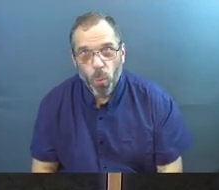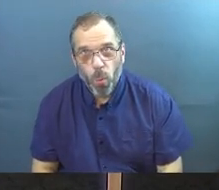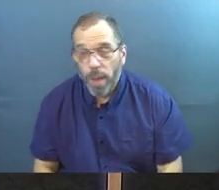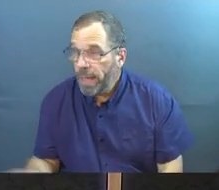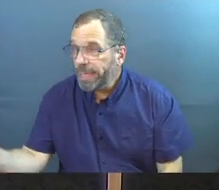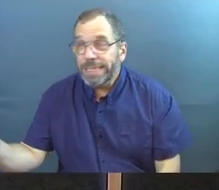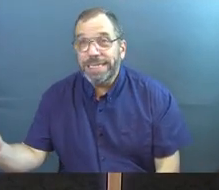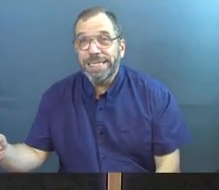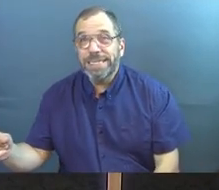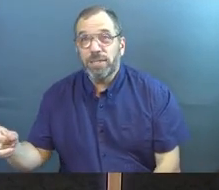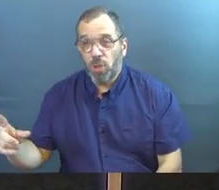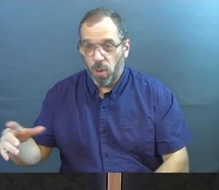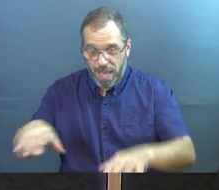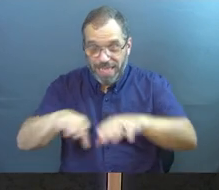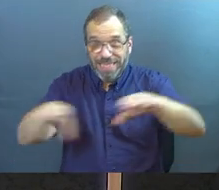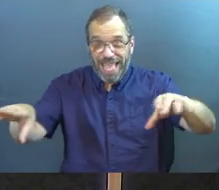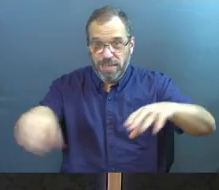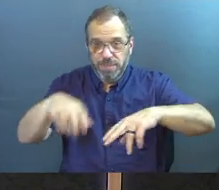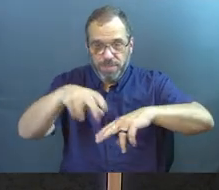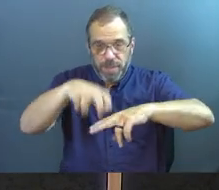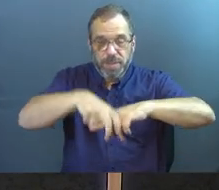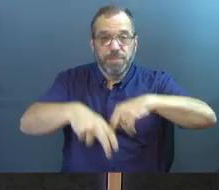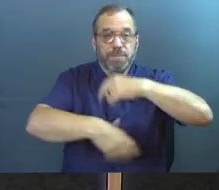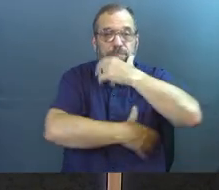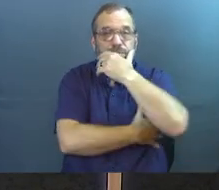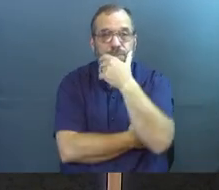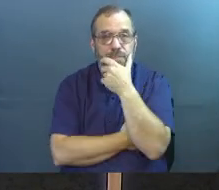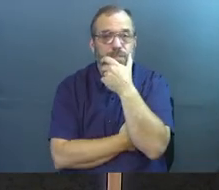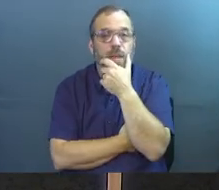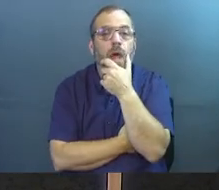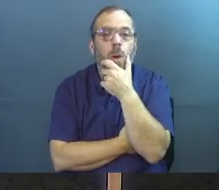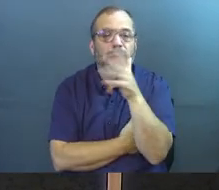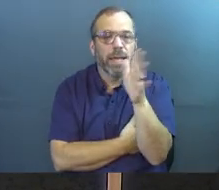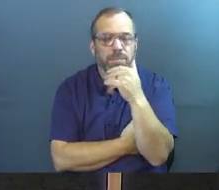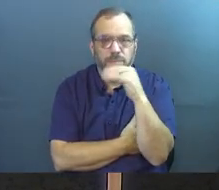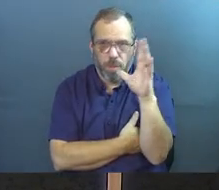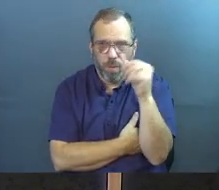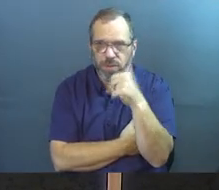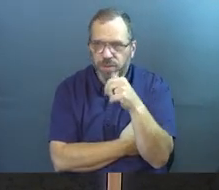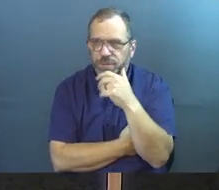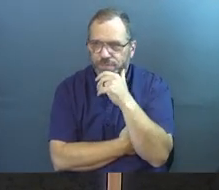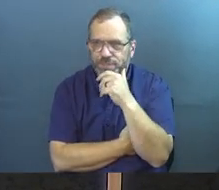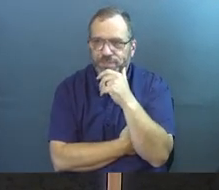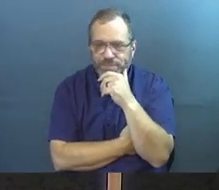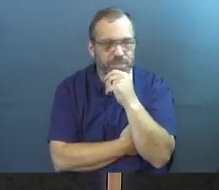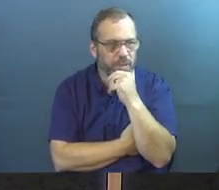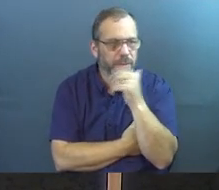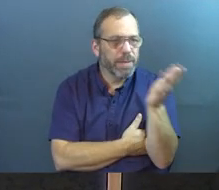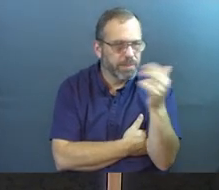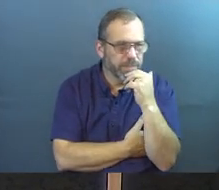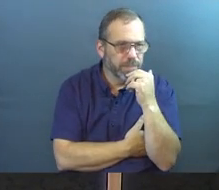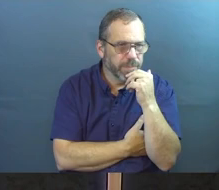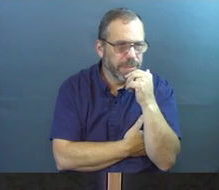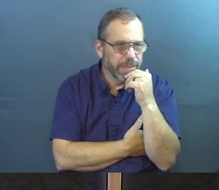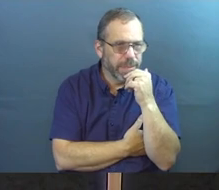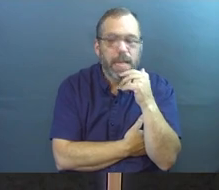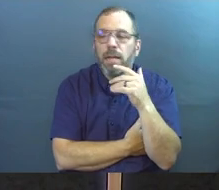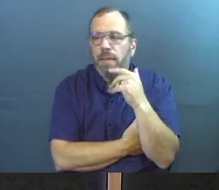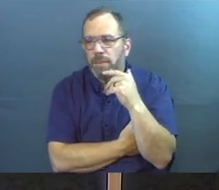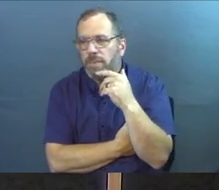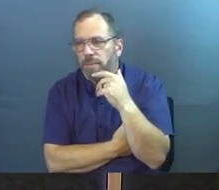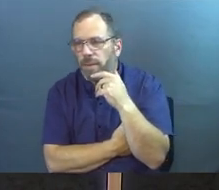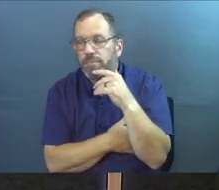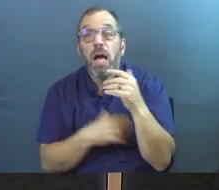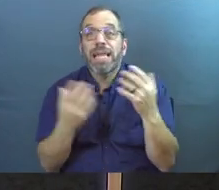So she got up to the edge of the stage, and she sat down, and she just started talking normal voice. It was crazy. And she just started